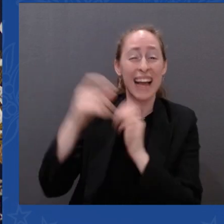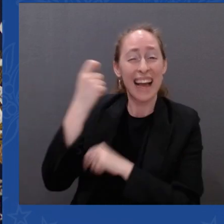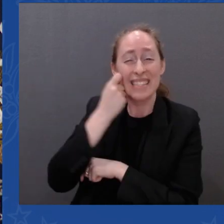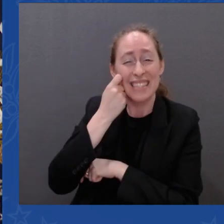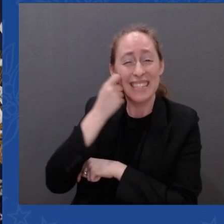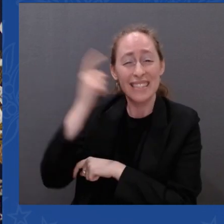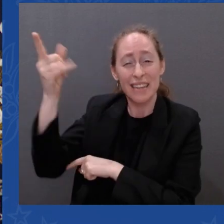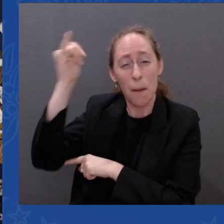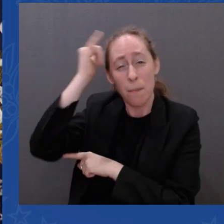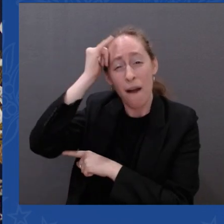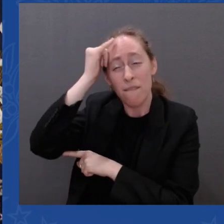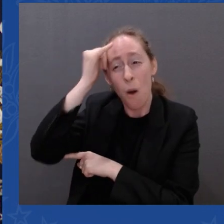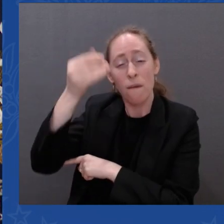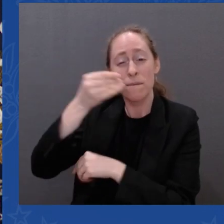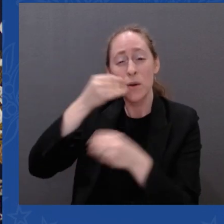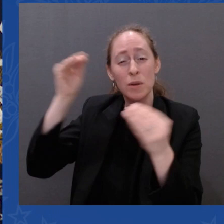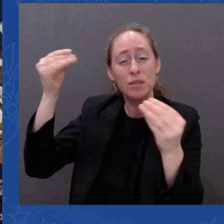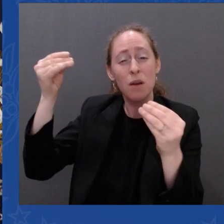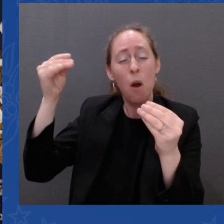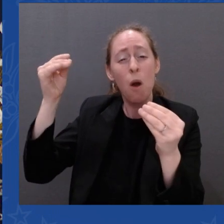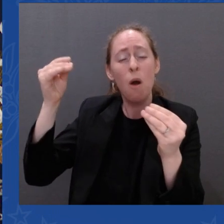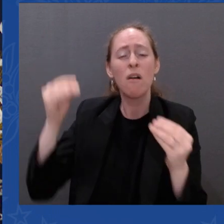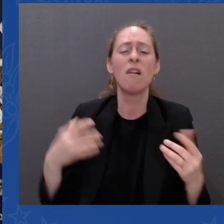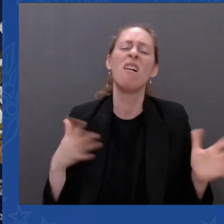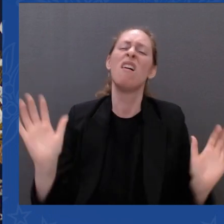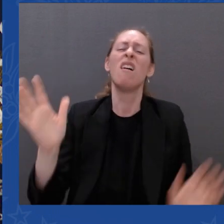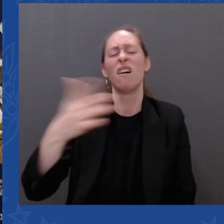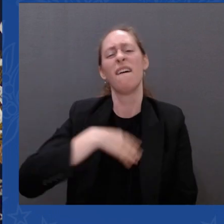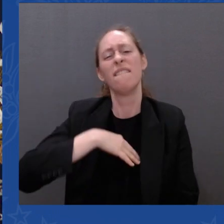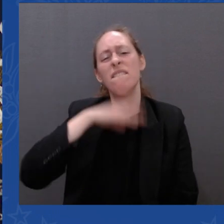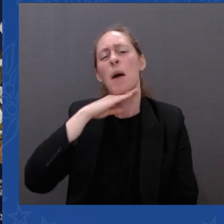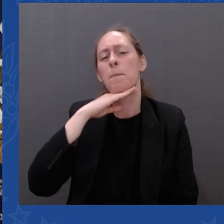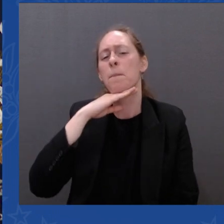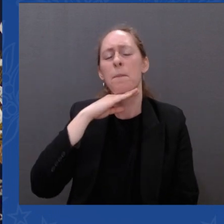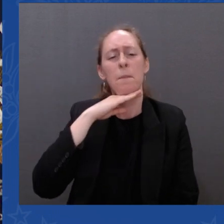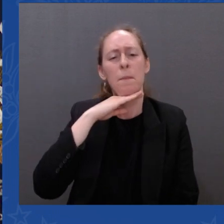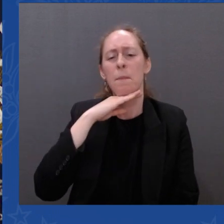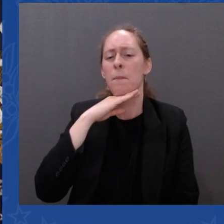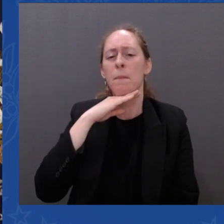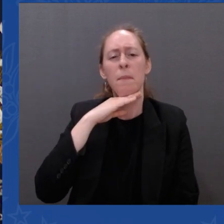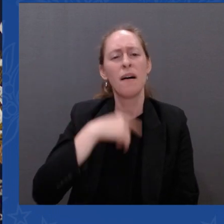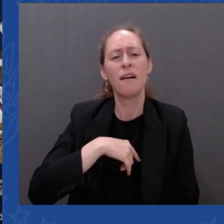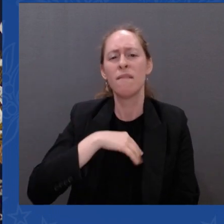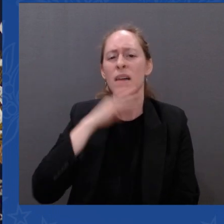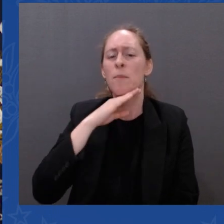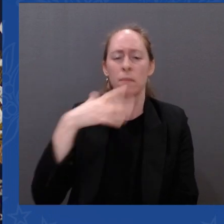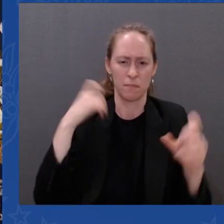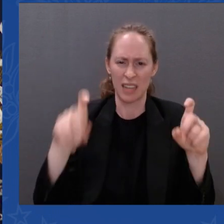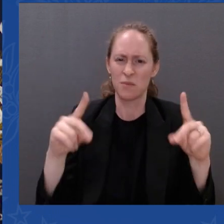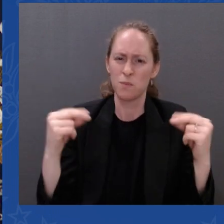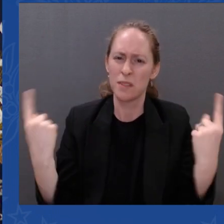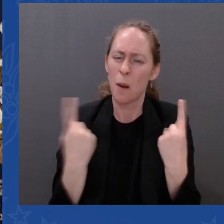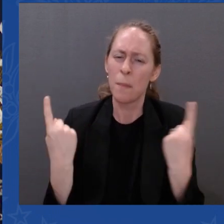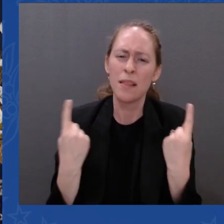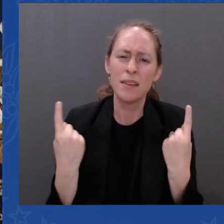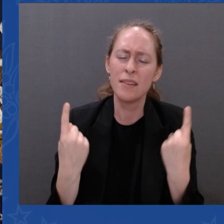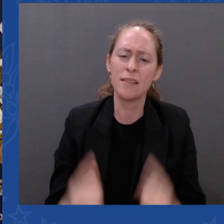We have to act. And don't tell me we can't have an impact on this carnage.